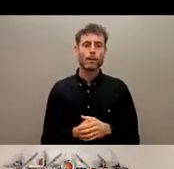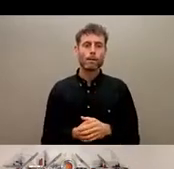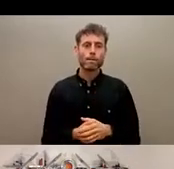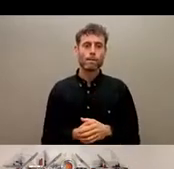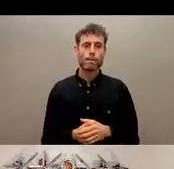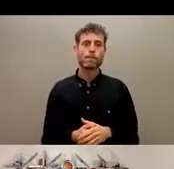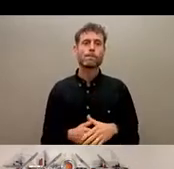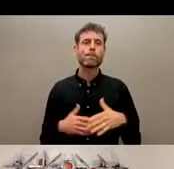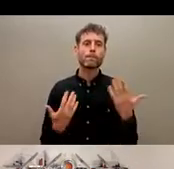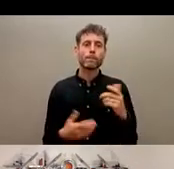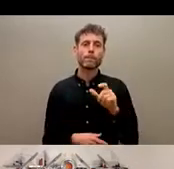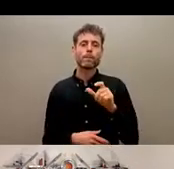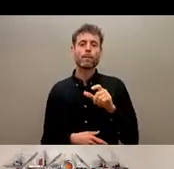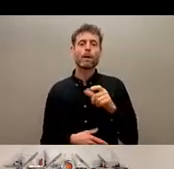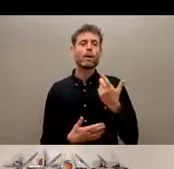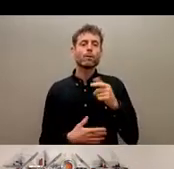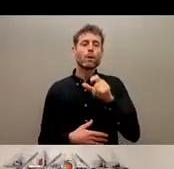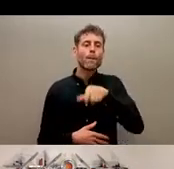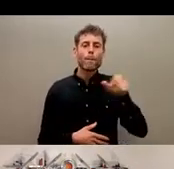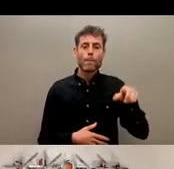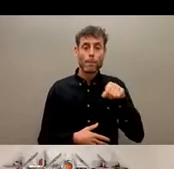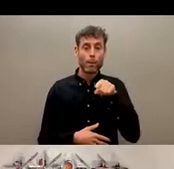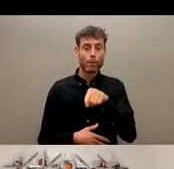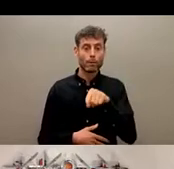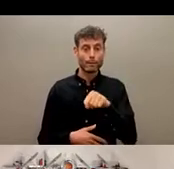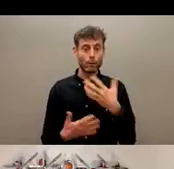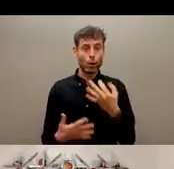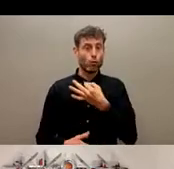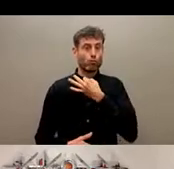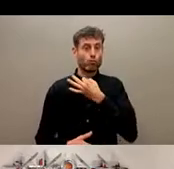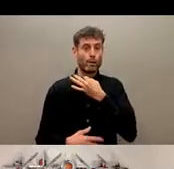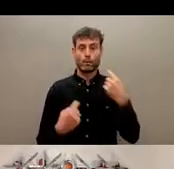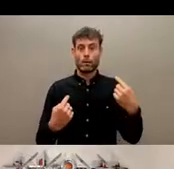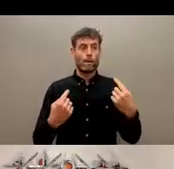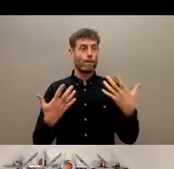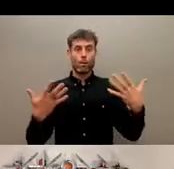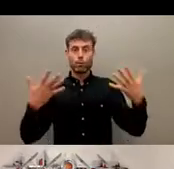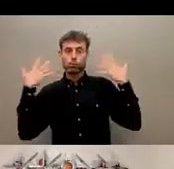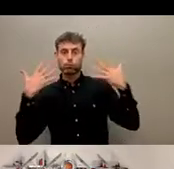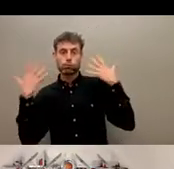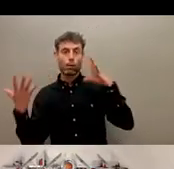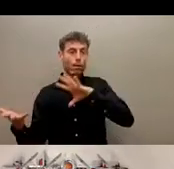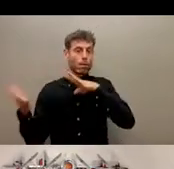and affected by disaster conflict or poverty. It influences quality assistance 100%.